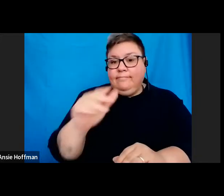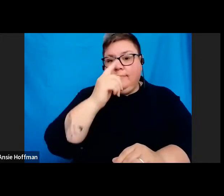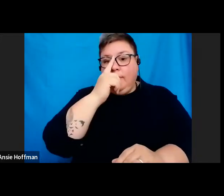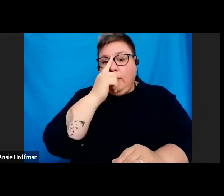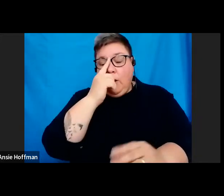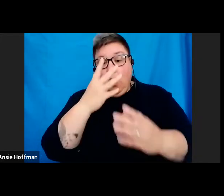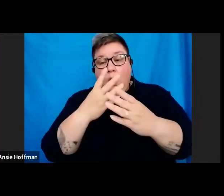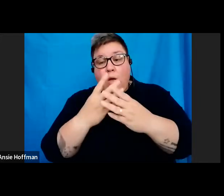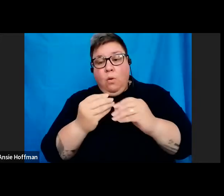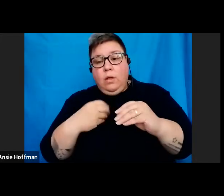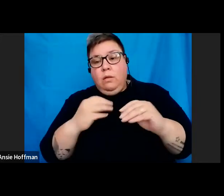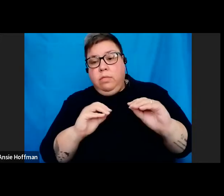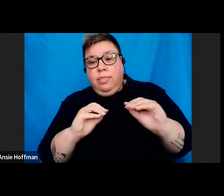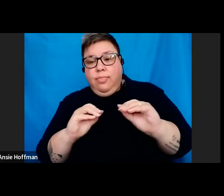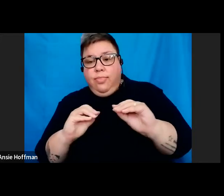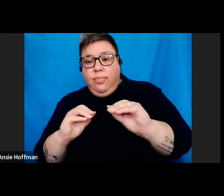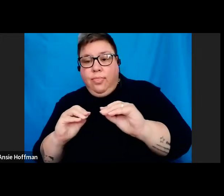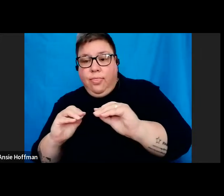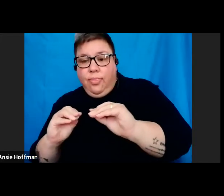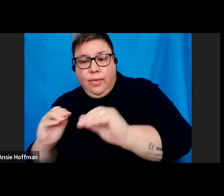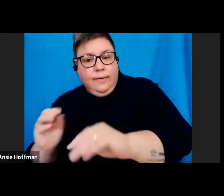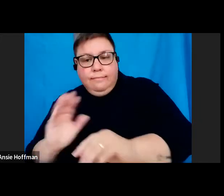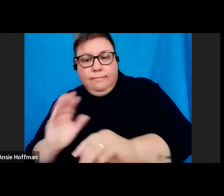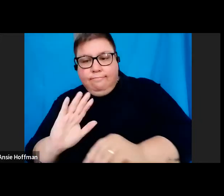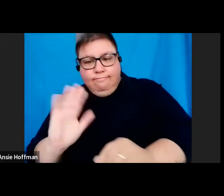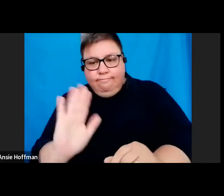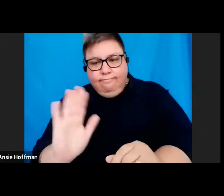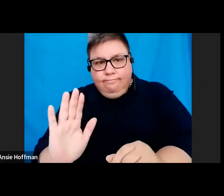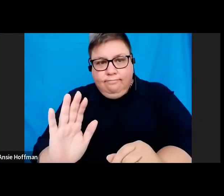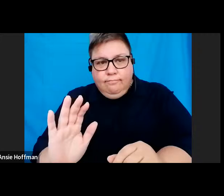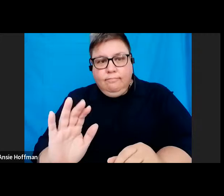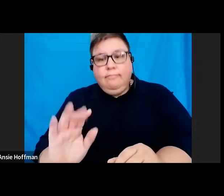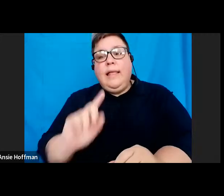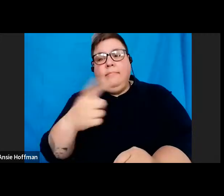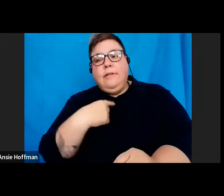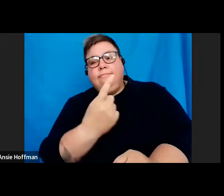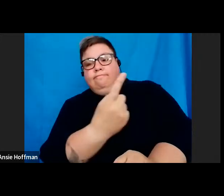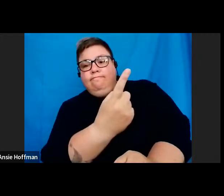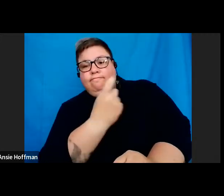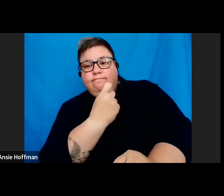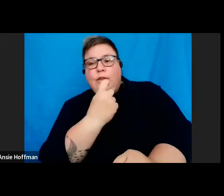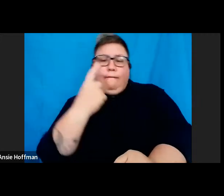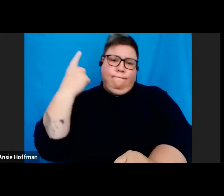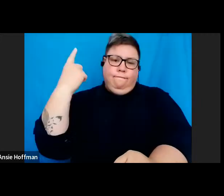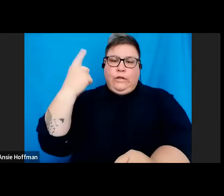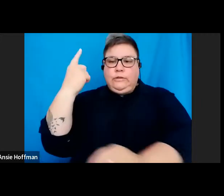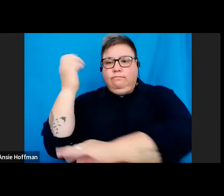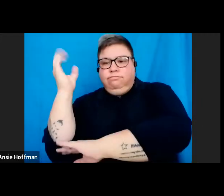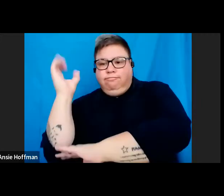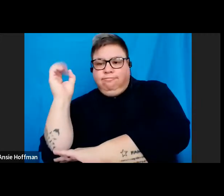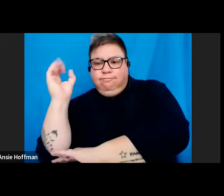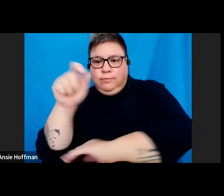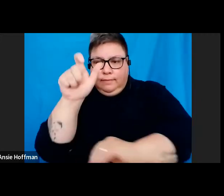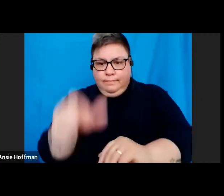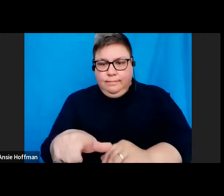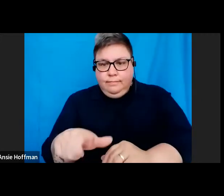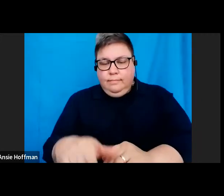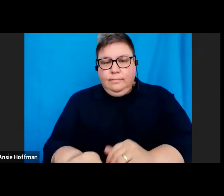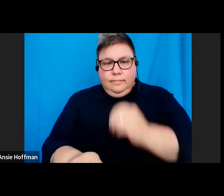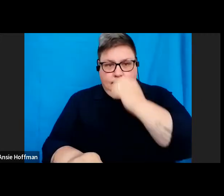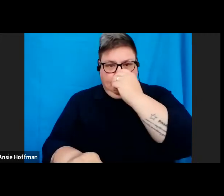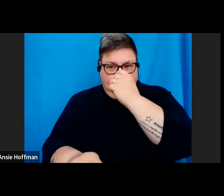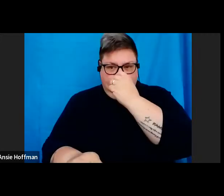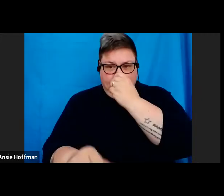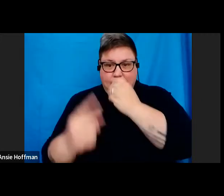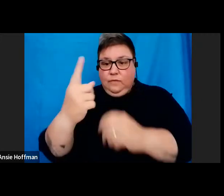further delays, let me call upon the first speaker. Our first speaker